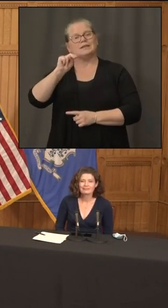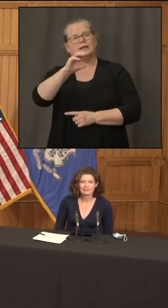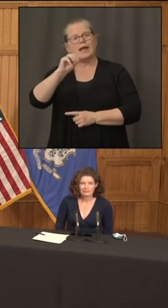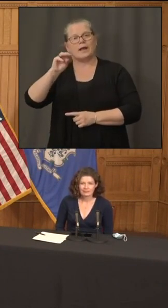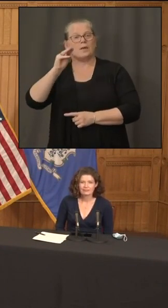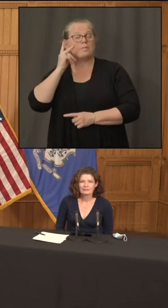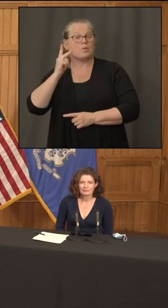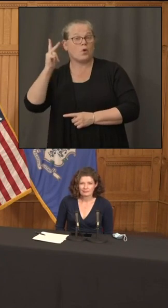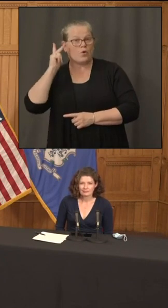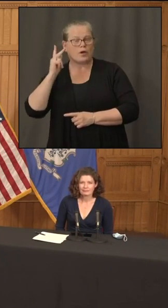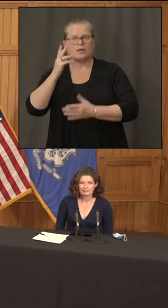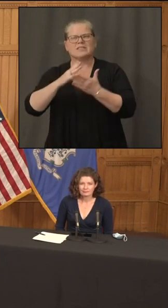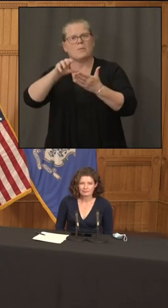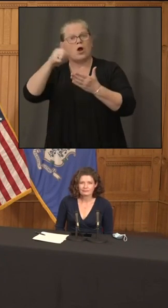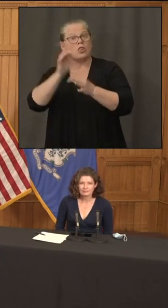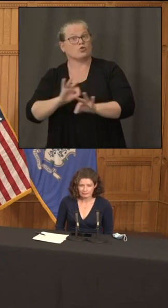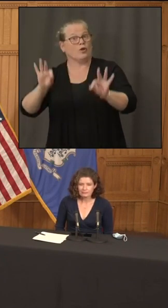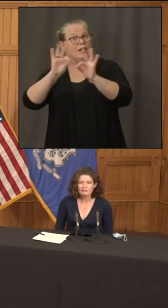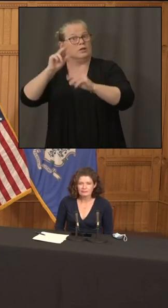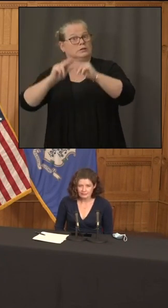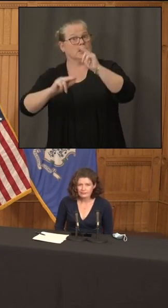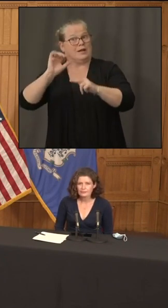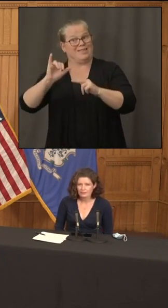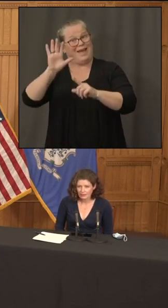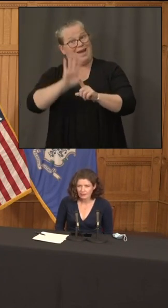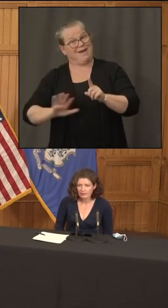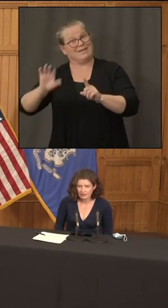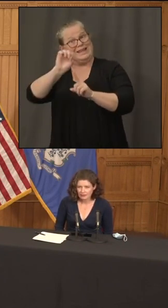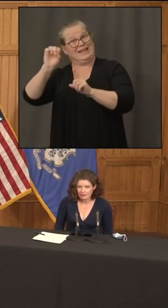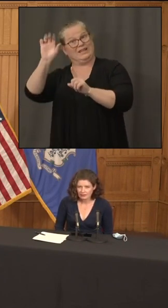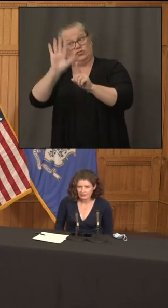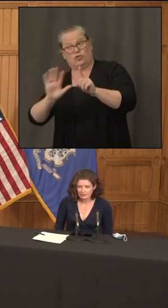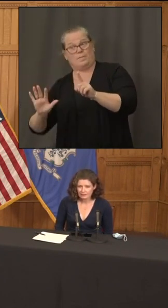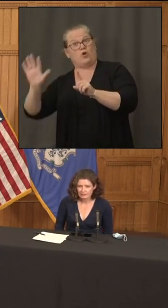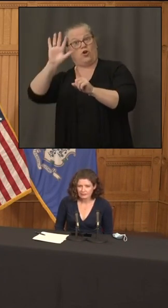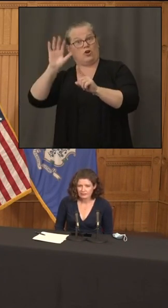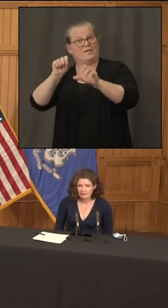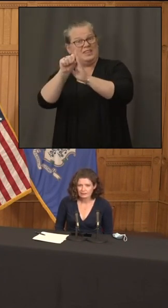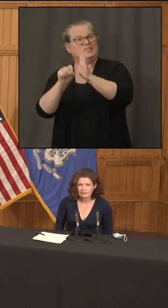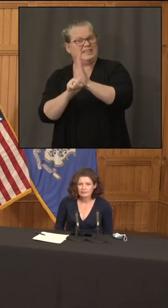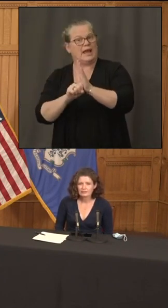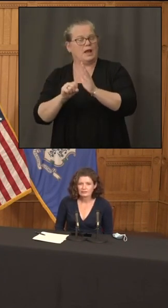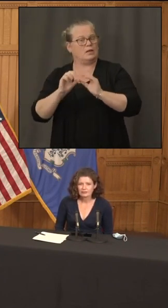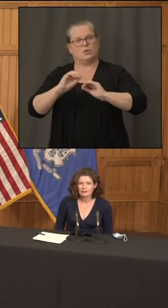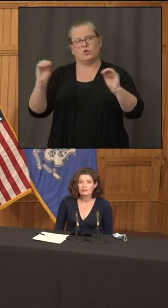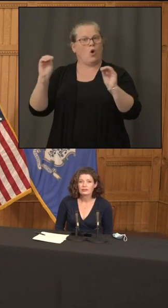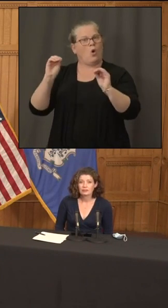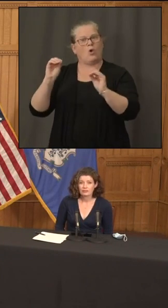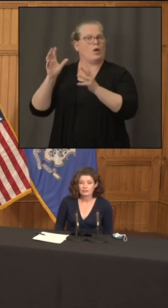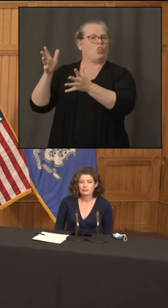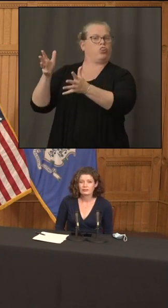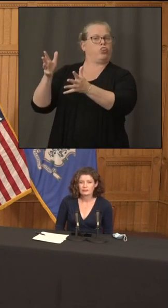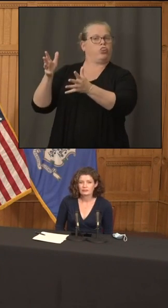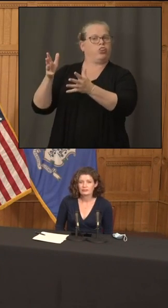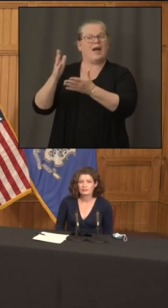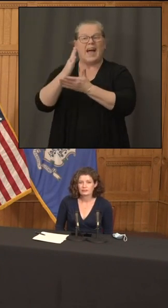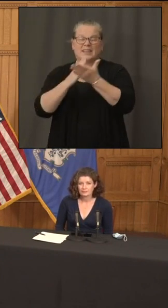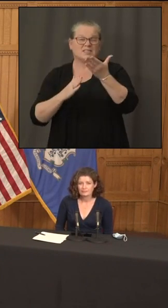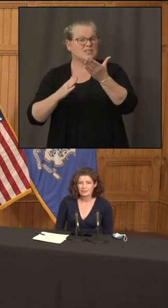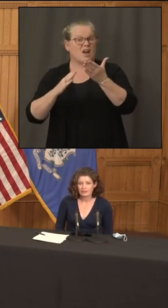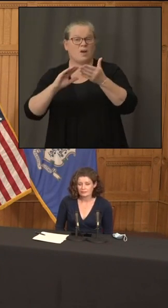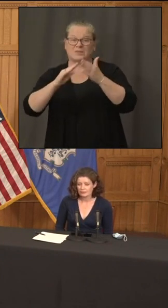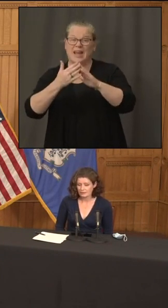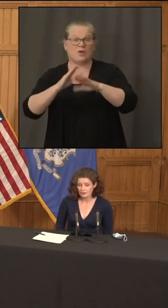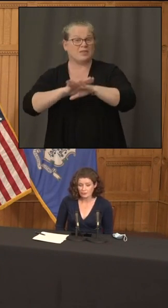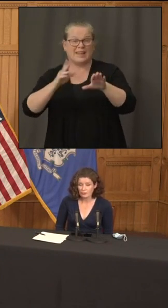state um that wasn't getting attention and they you know there were some towns there um that didn't even see a crew last night